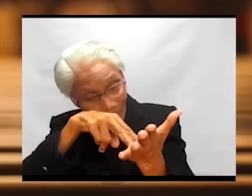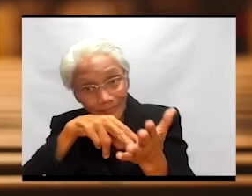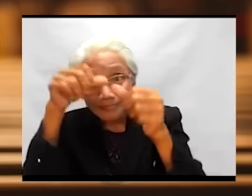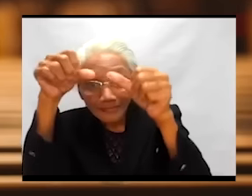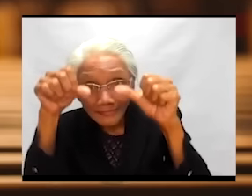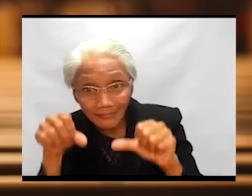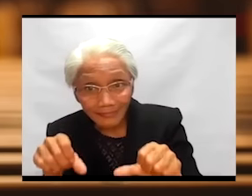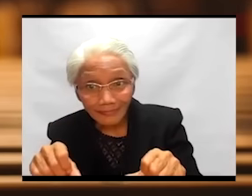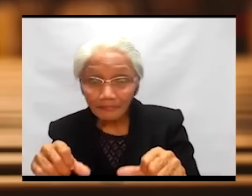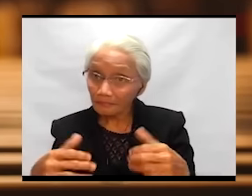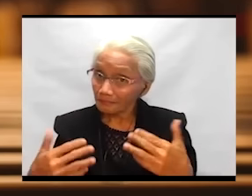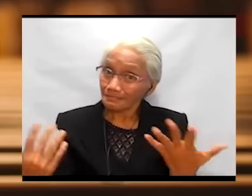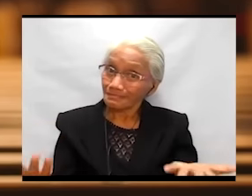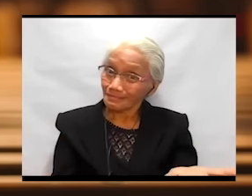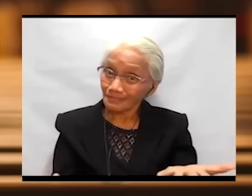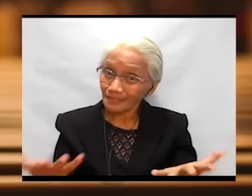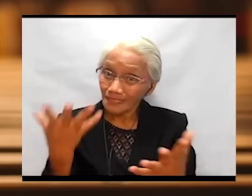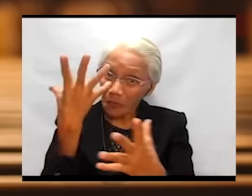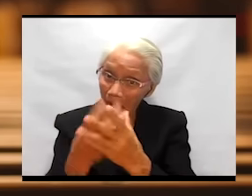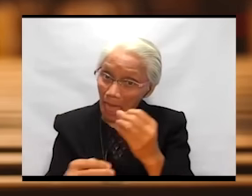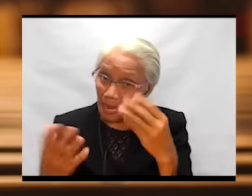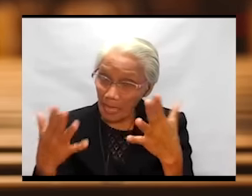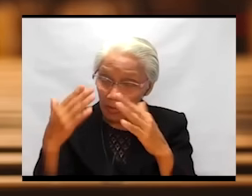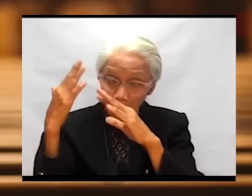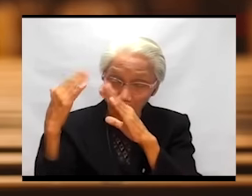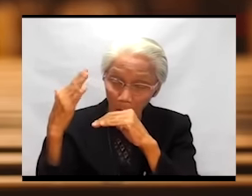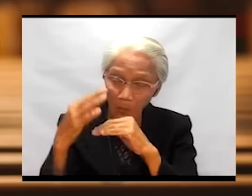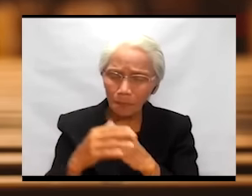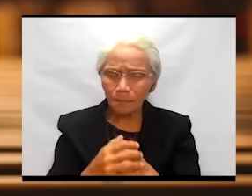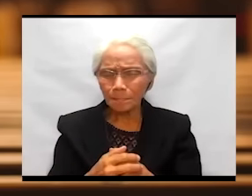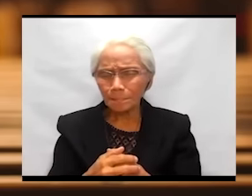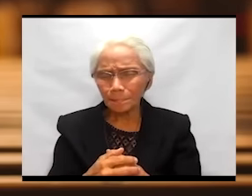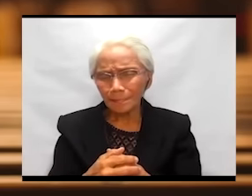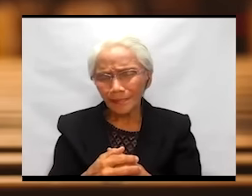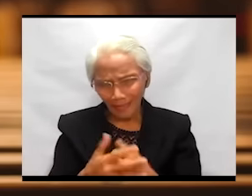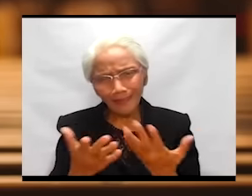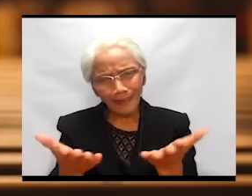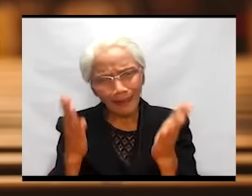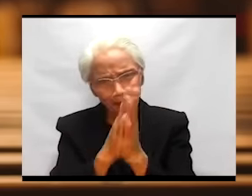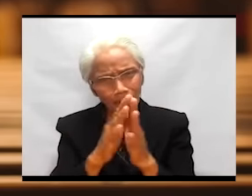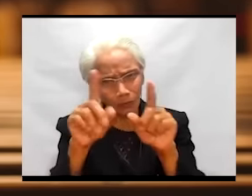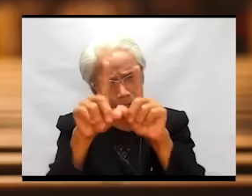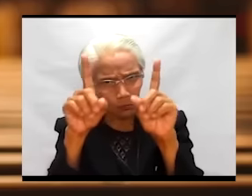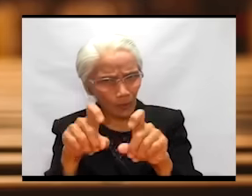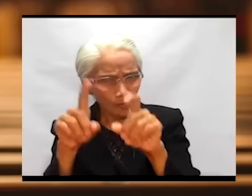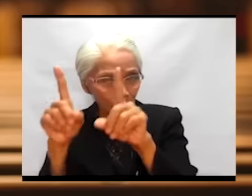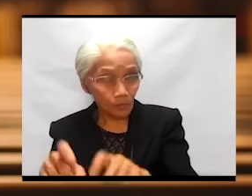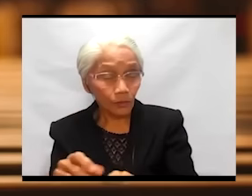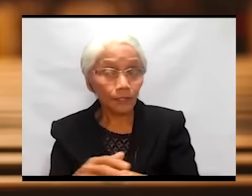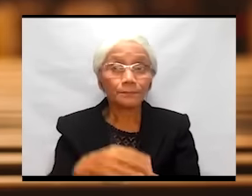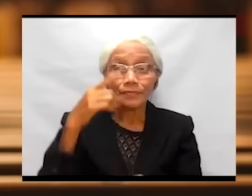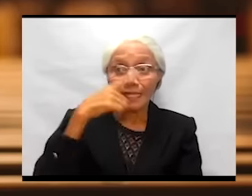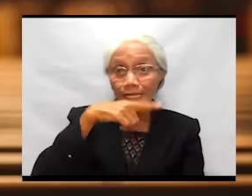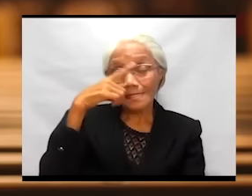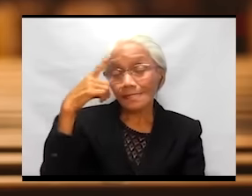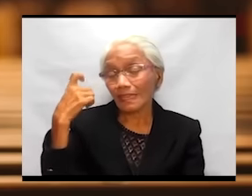sa pinopost mo? No more hope? I ask this question because